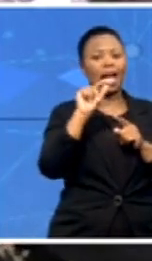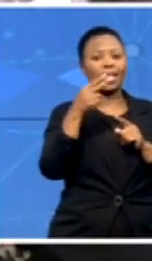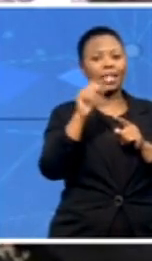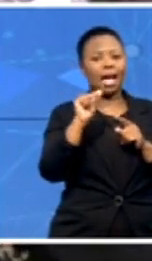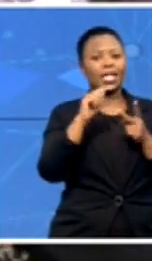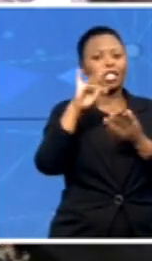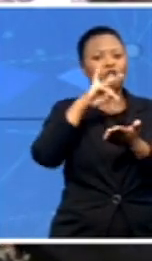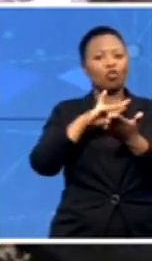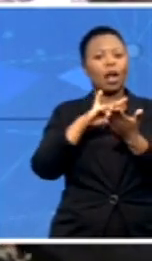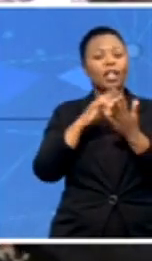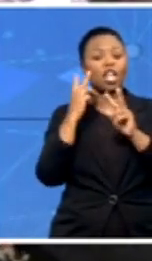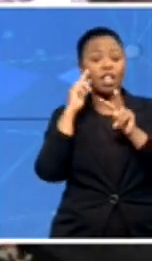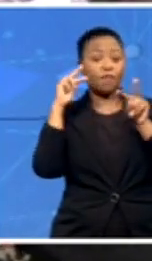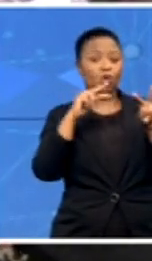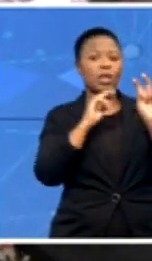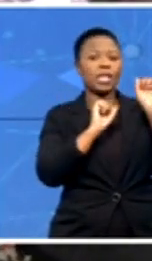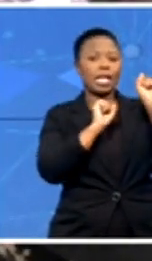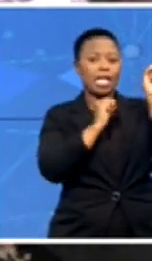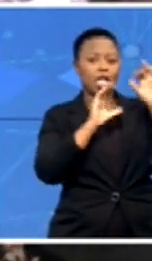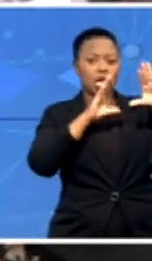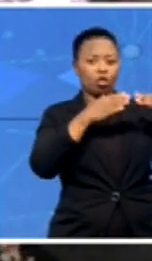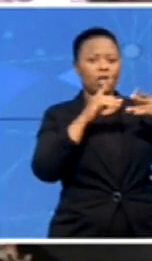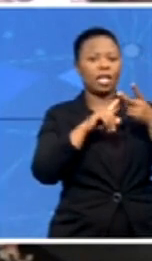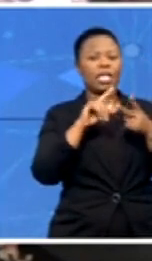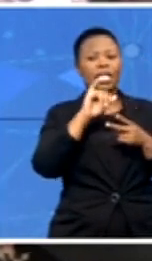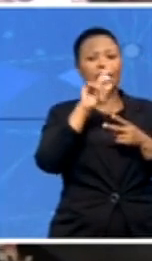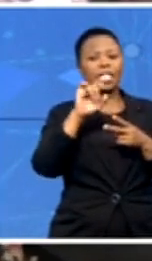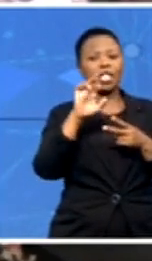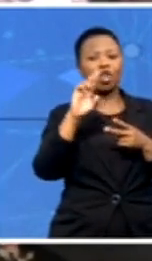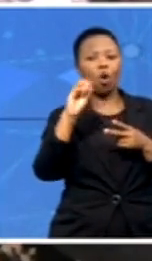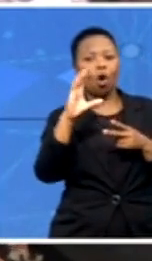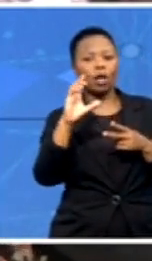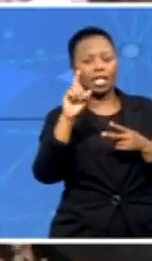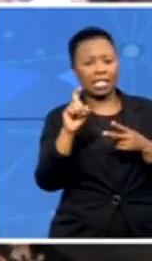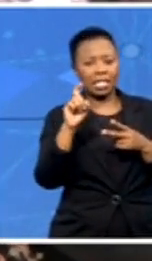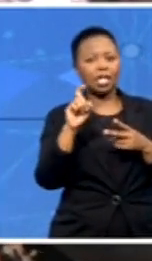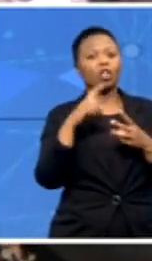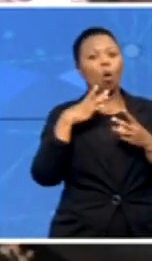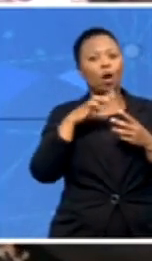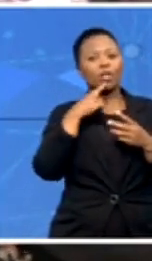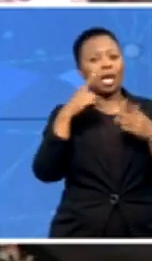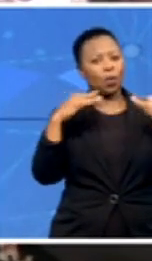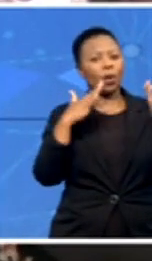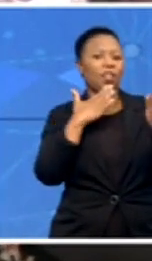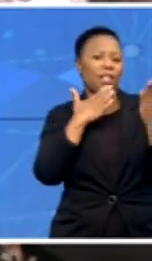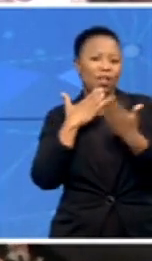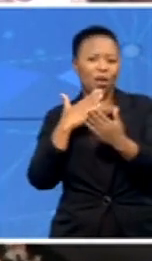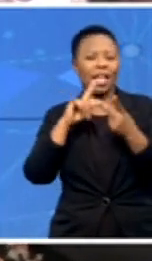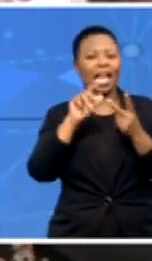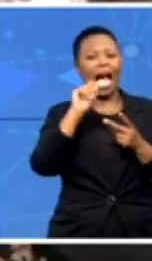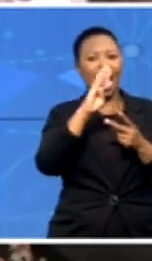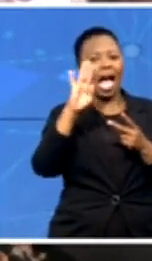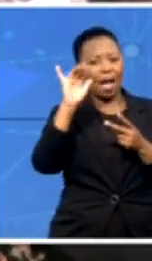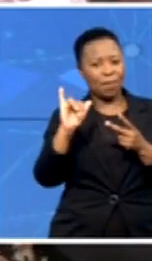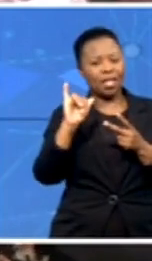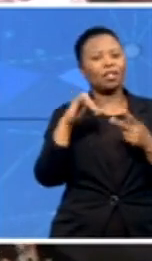There's also from Xerox, Quincy Monchusi. I'd like to say thank you so much. And then Abby as well. Yeah, I'd to say thank you so much to them because thus